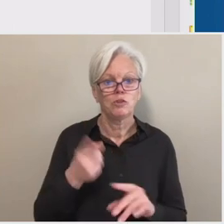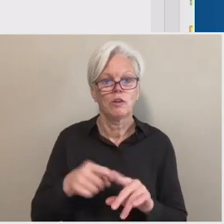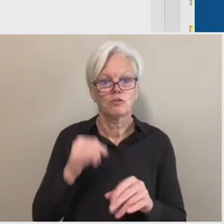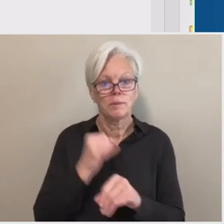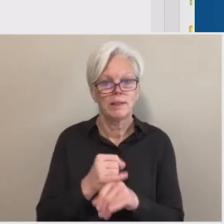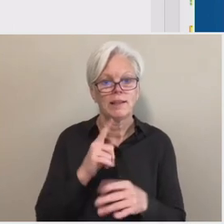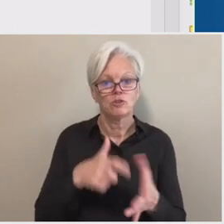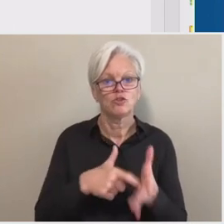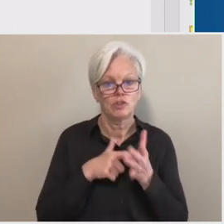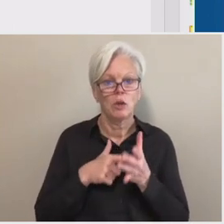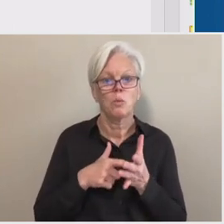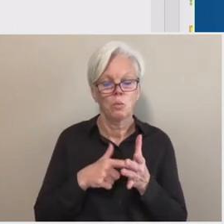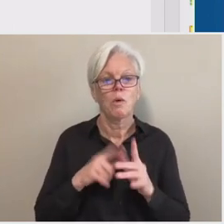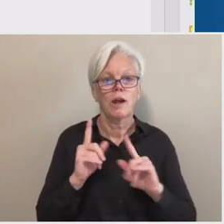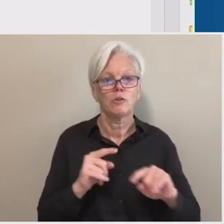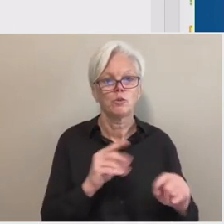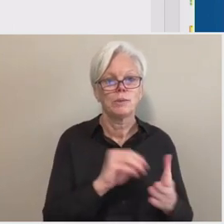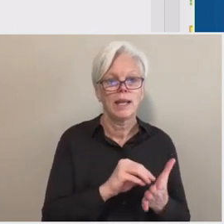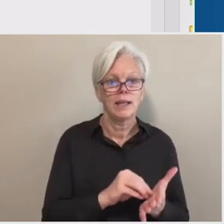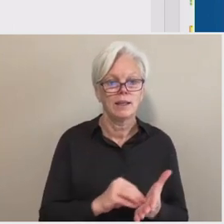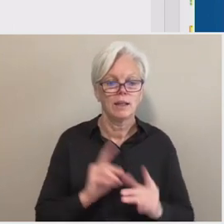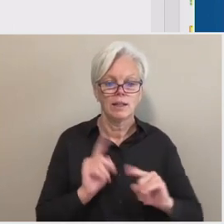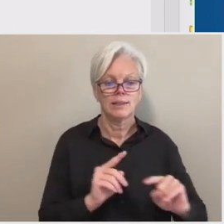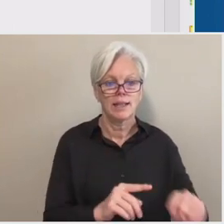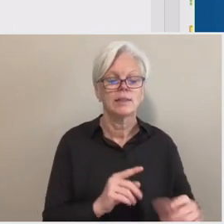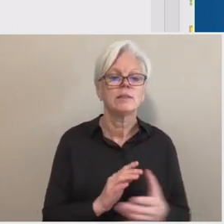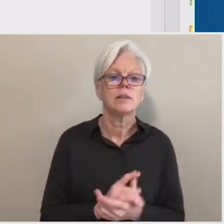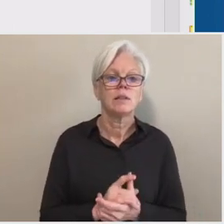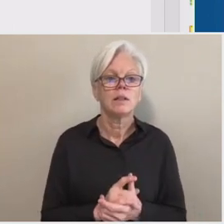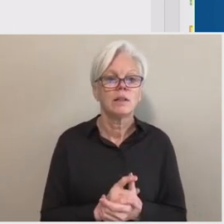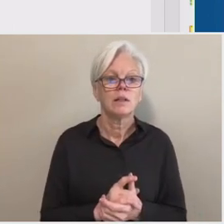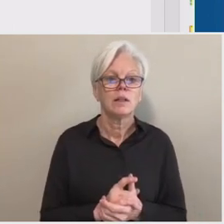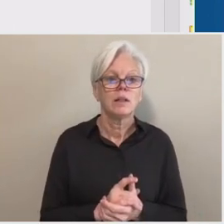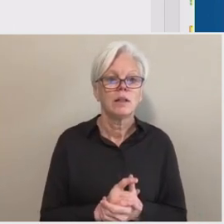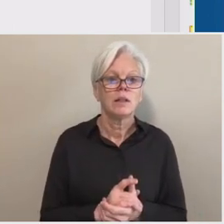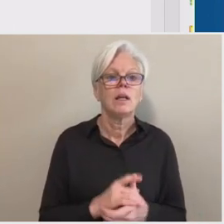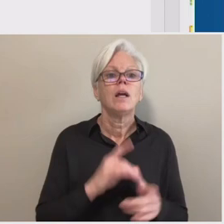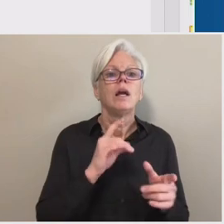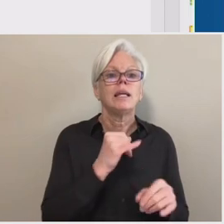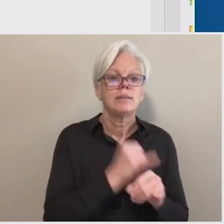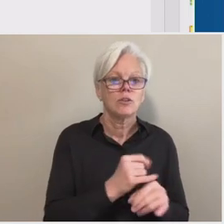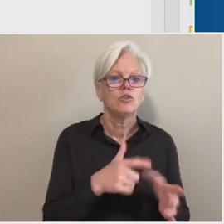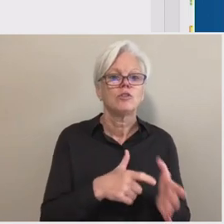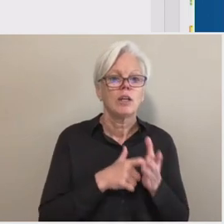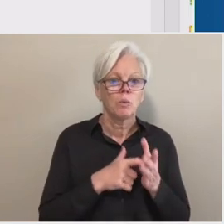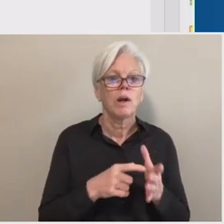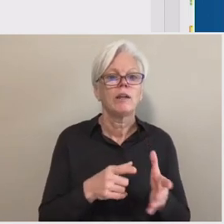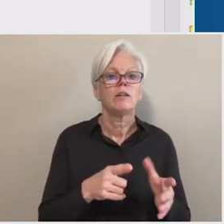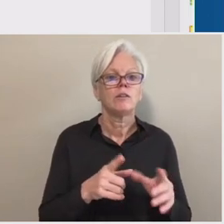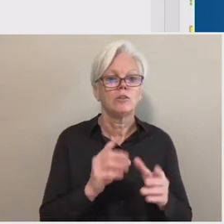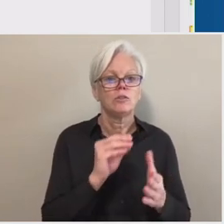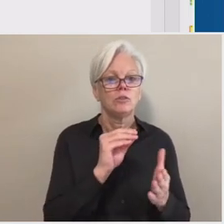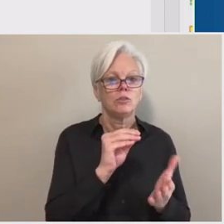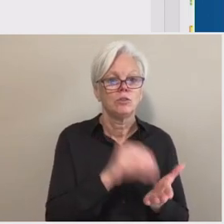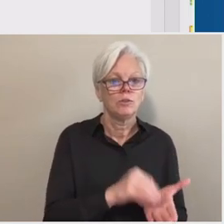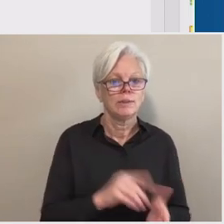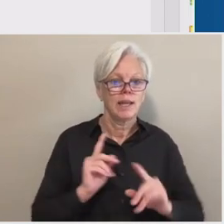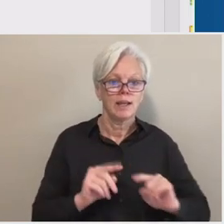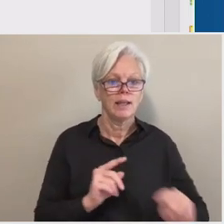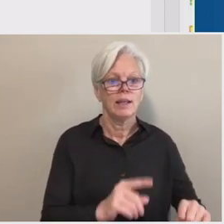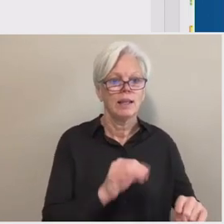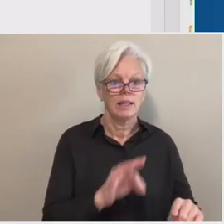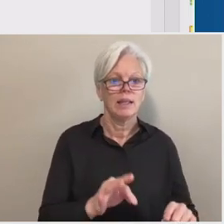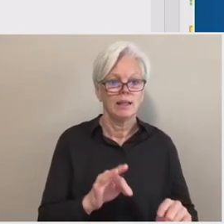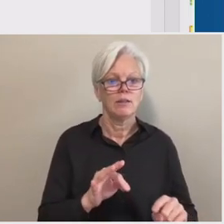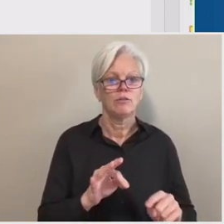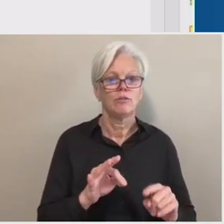to take attendance. Um, the institution is required to take attendance. If these are the conditions that may require a school to be, uh, to